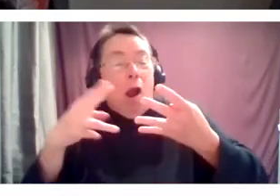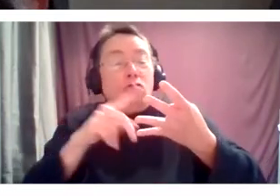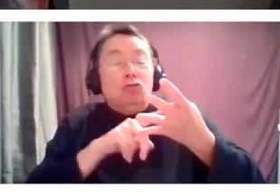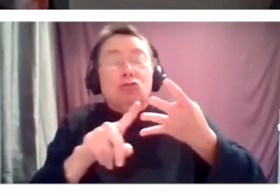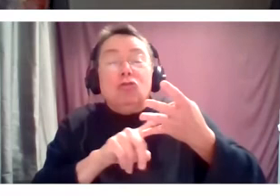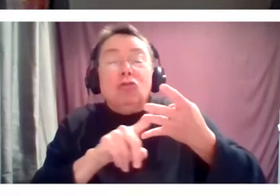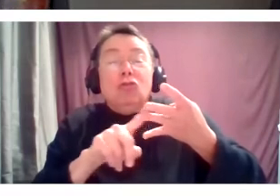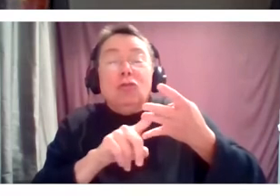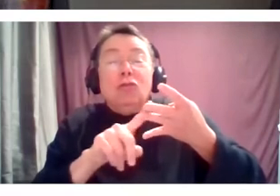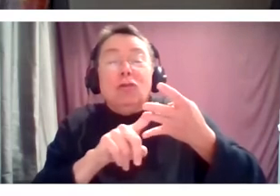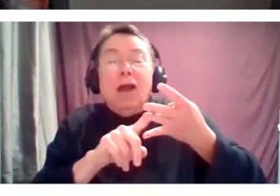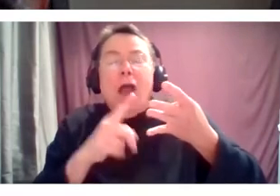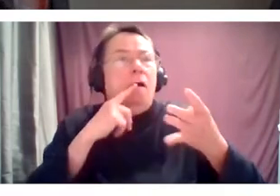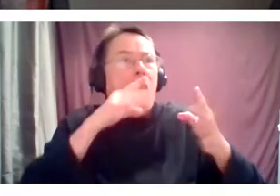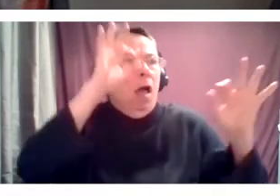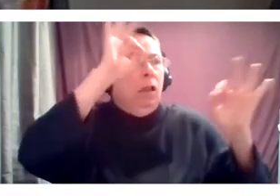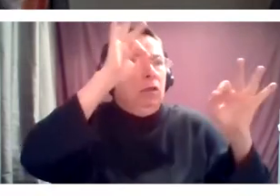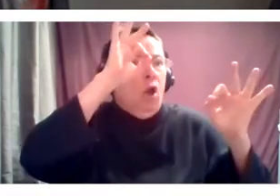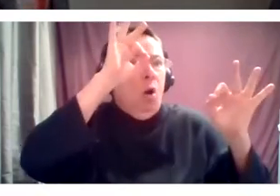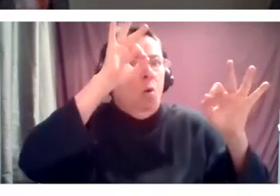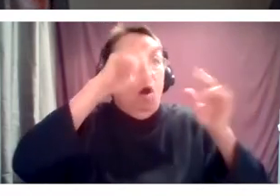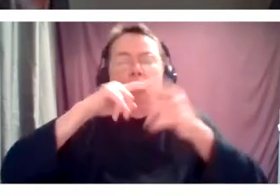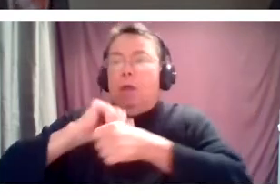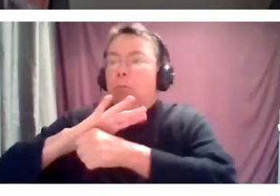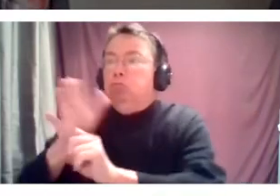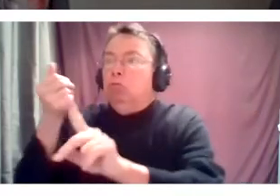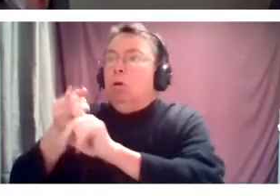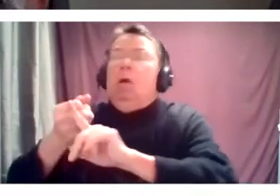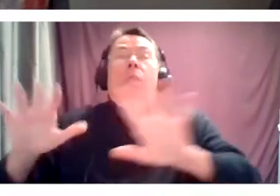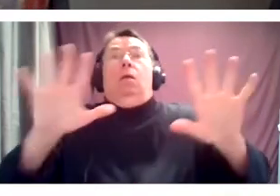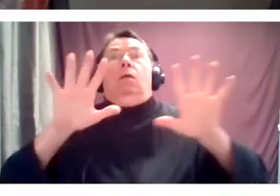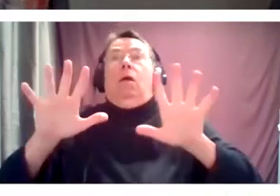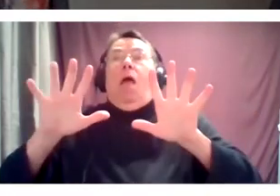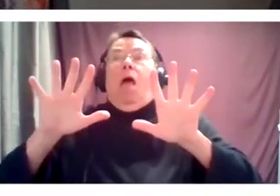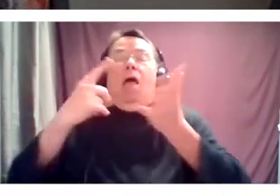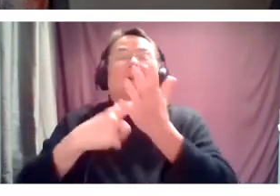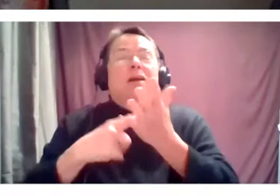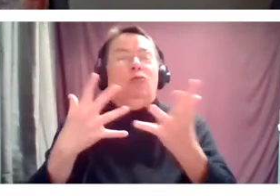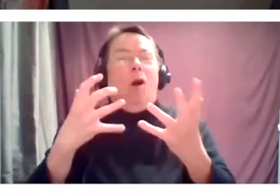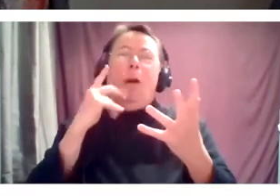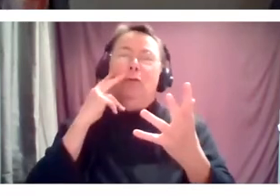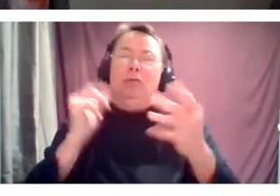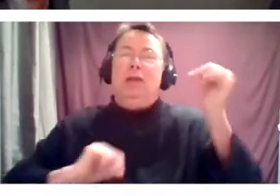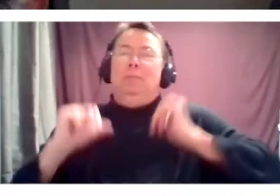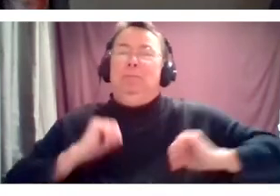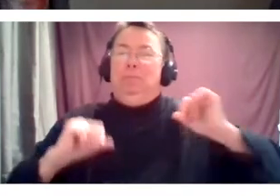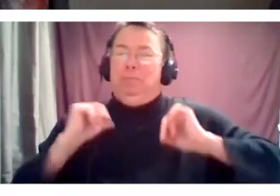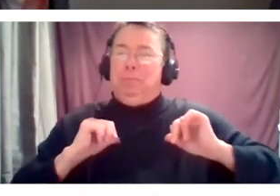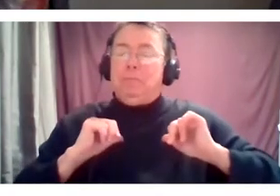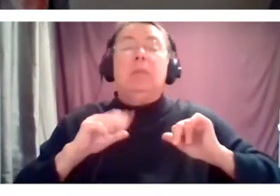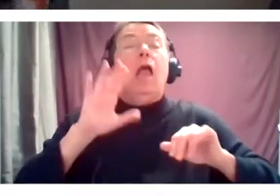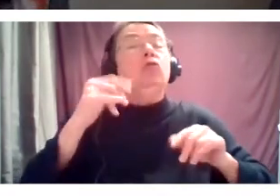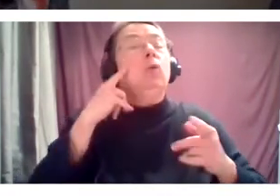not knowing to knowing and all of the back and forth that happened. I want to pass it back to Jerry Hammond over at Wheelock Family Theater.